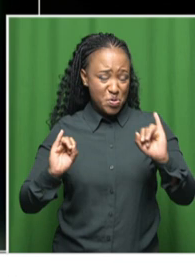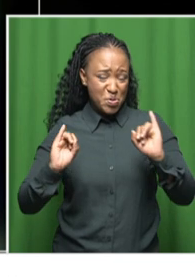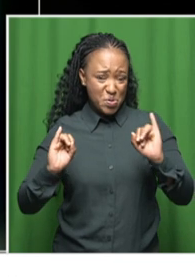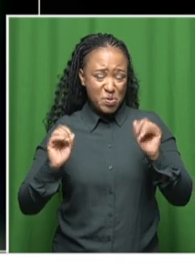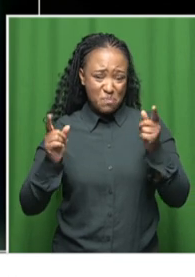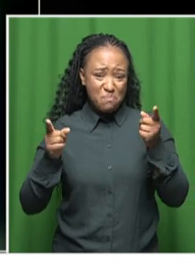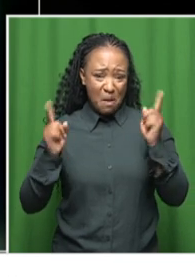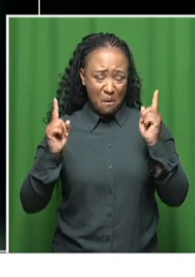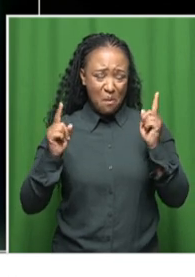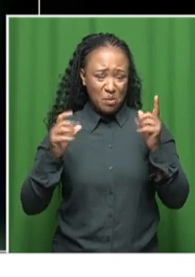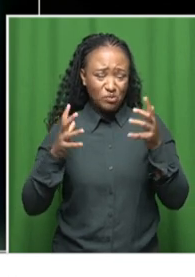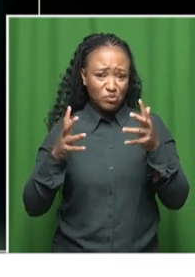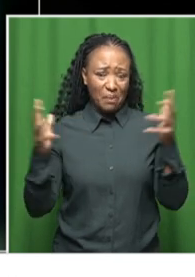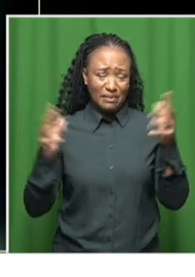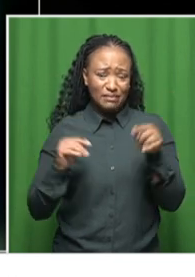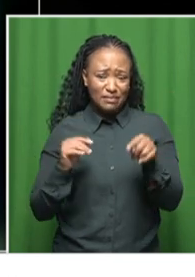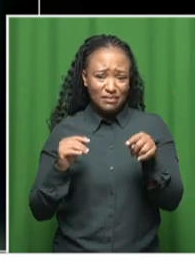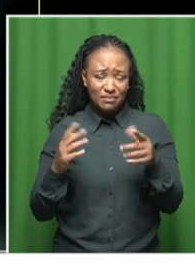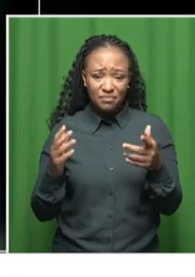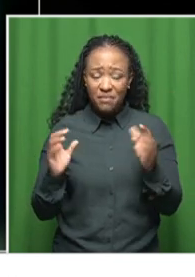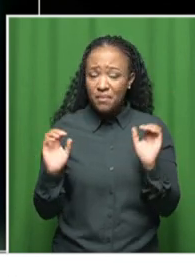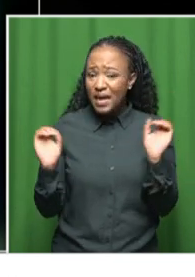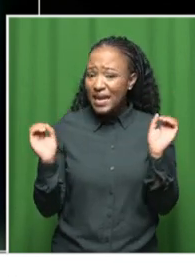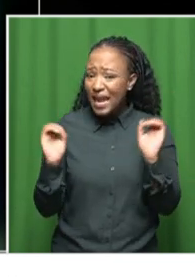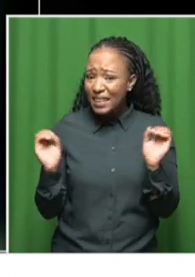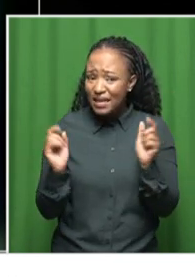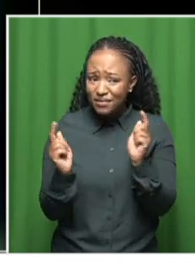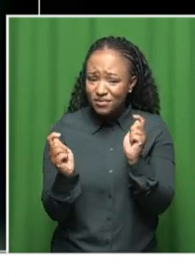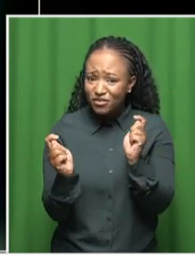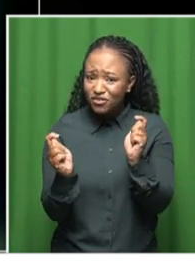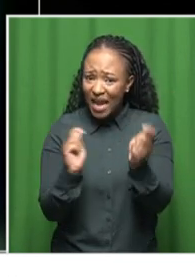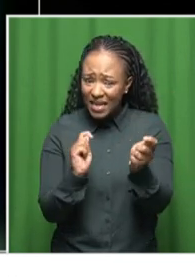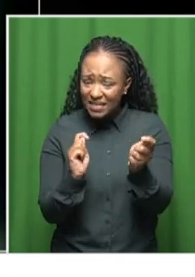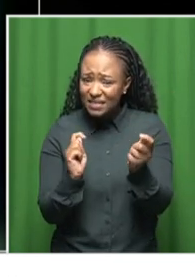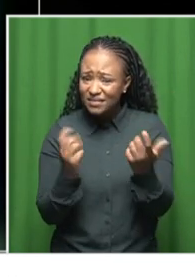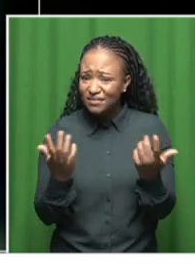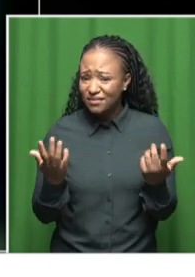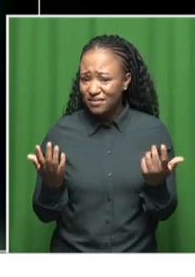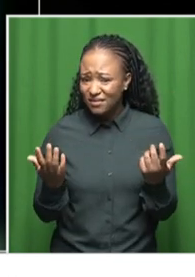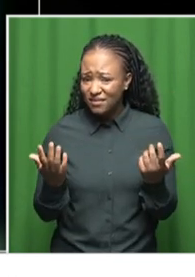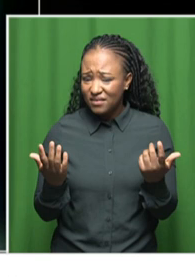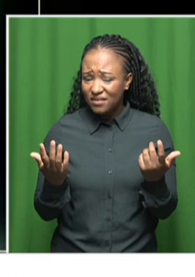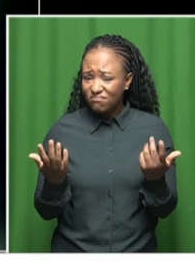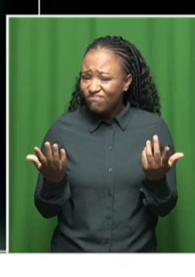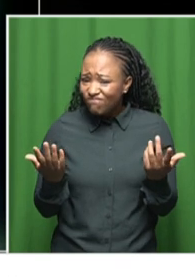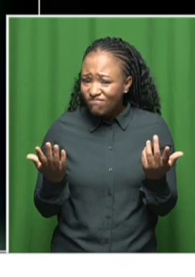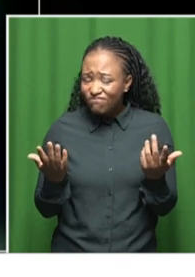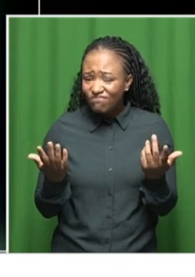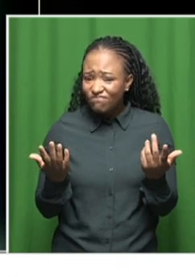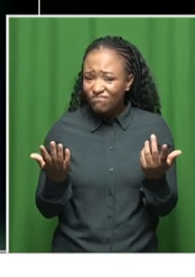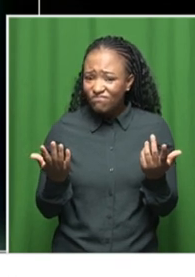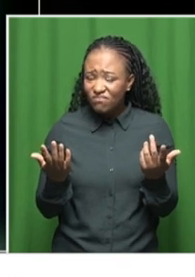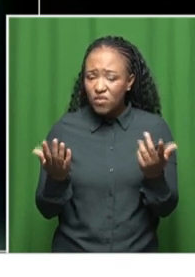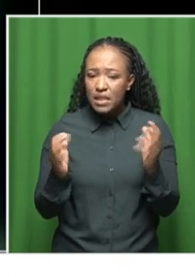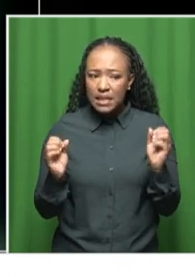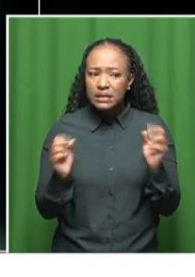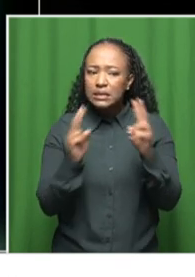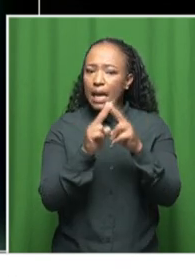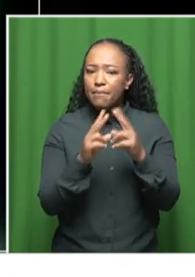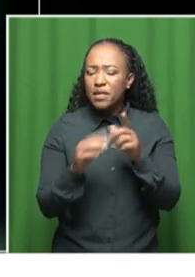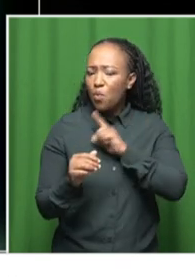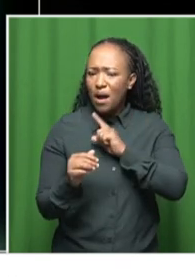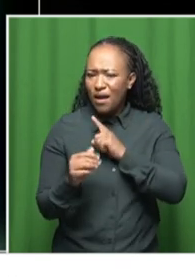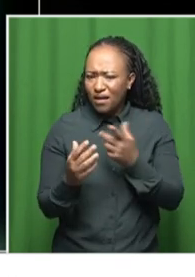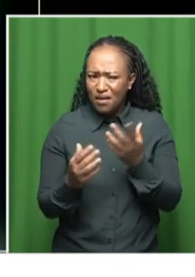itself. And if nothing is changing, what is the point, then, of having summits such as